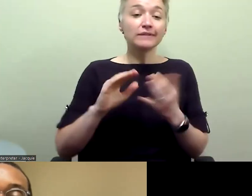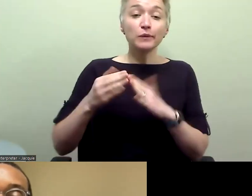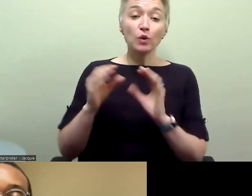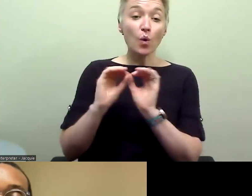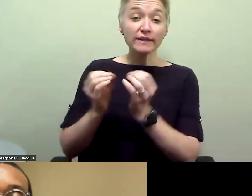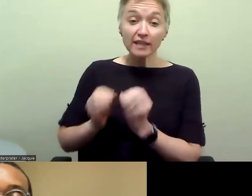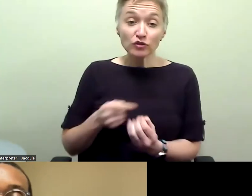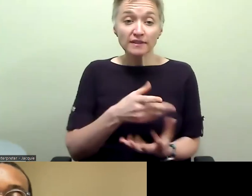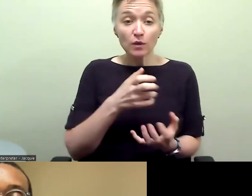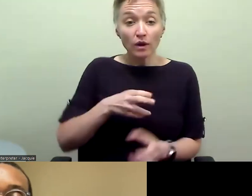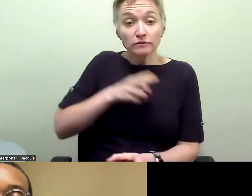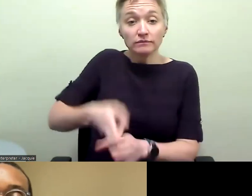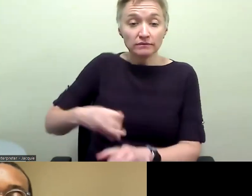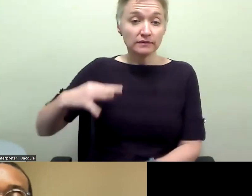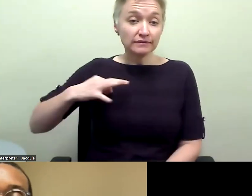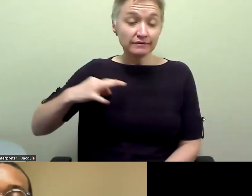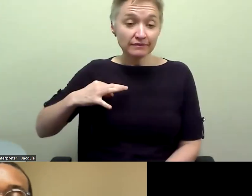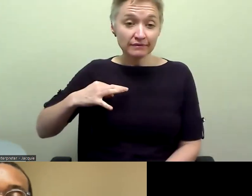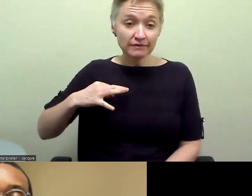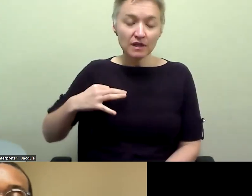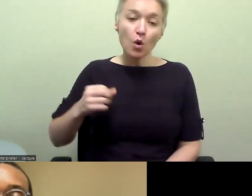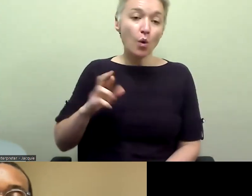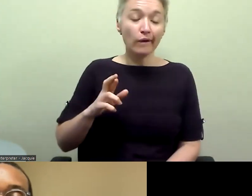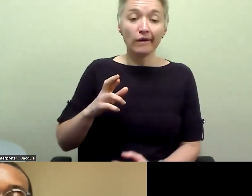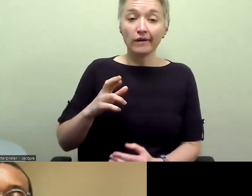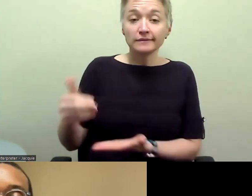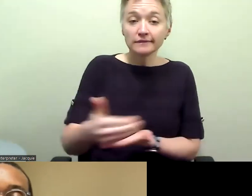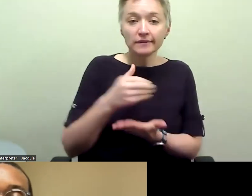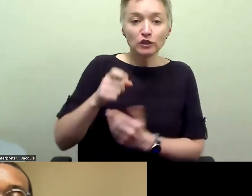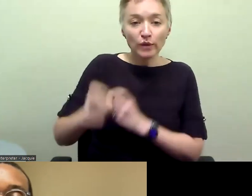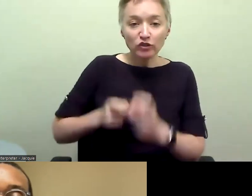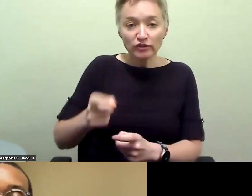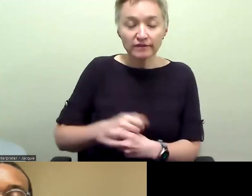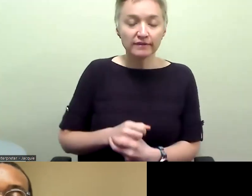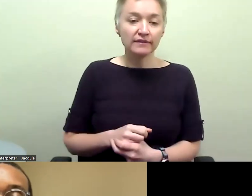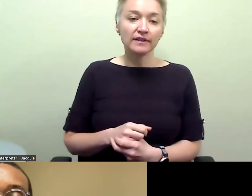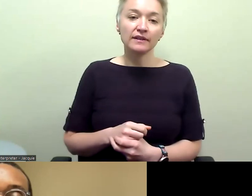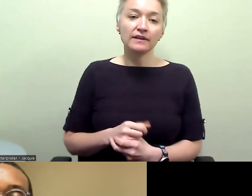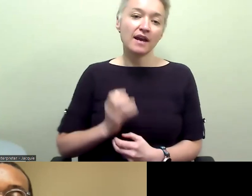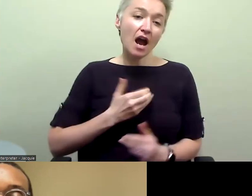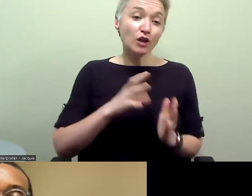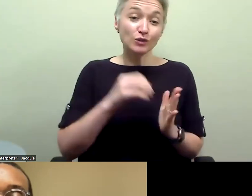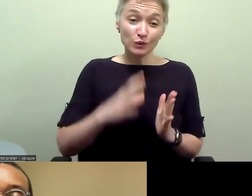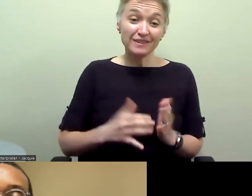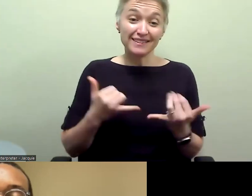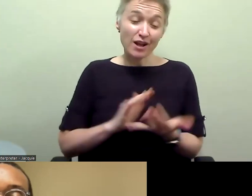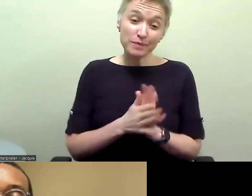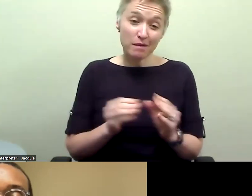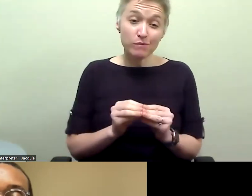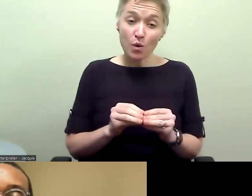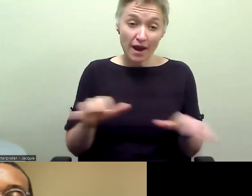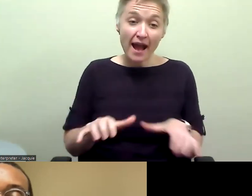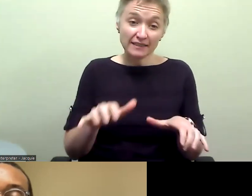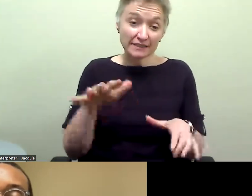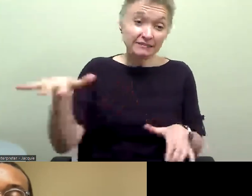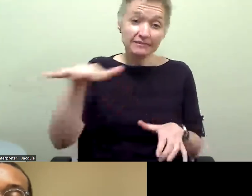that would benefit from donations and volunteers, um, our students have become a lot more active in some of